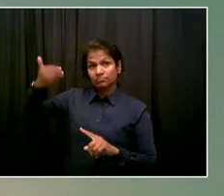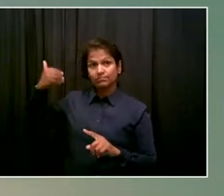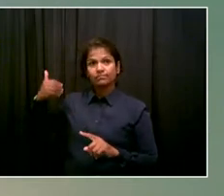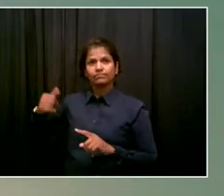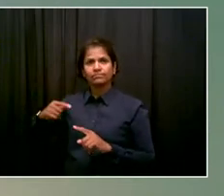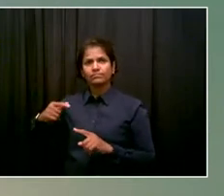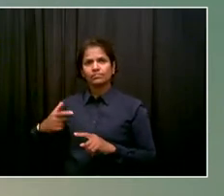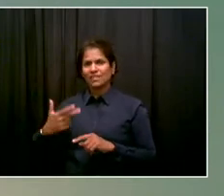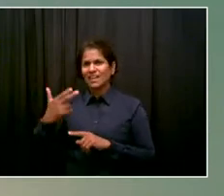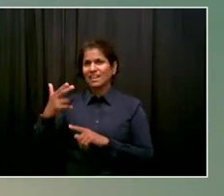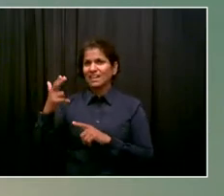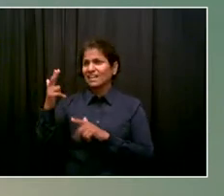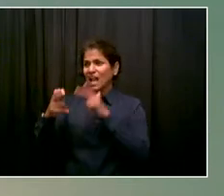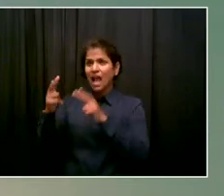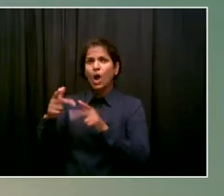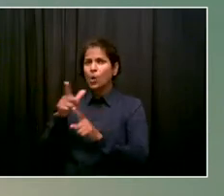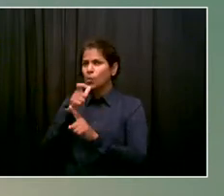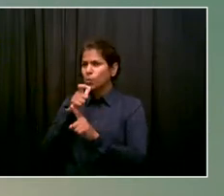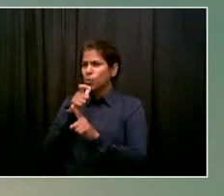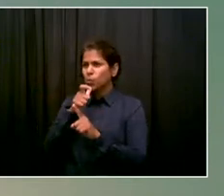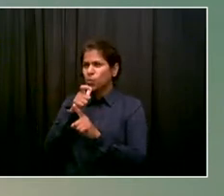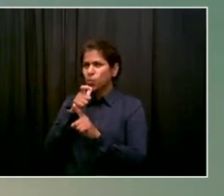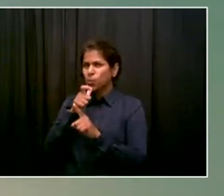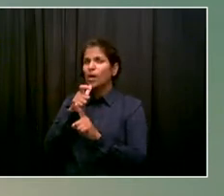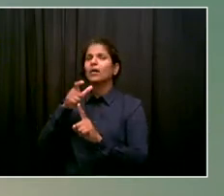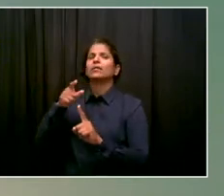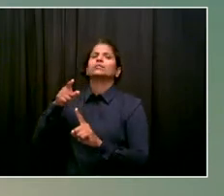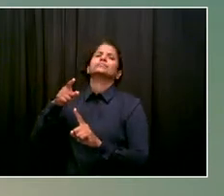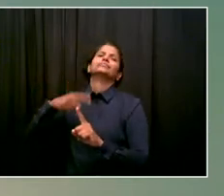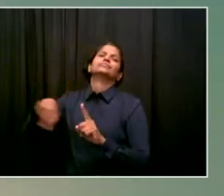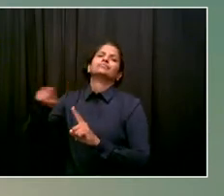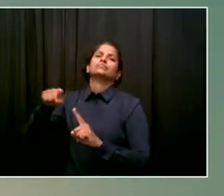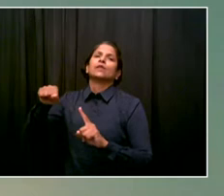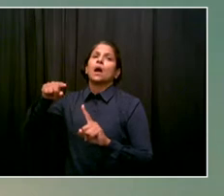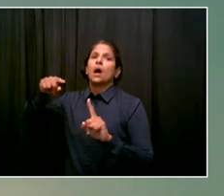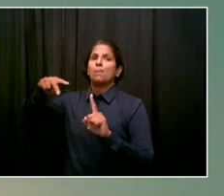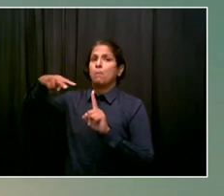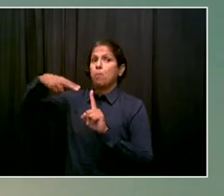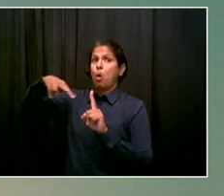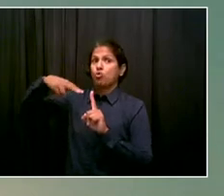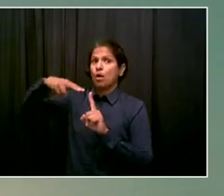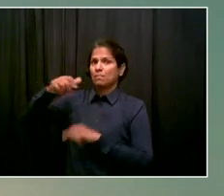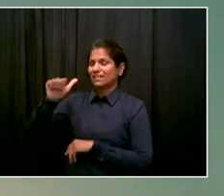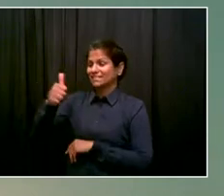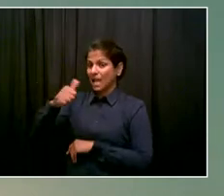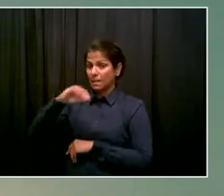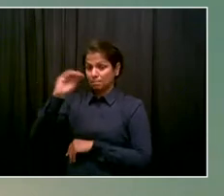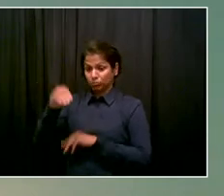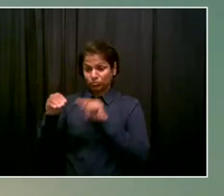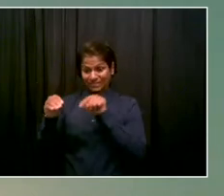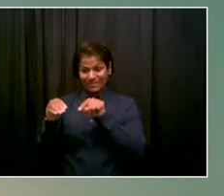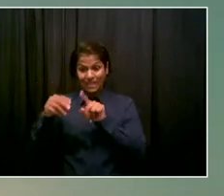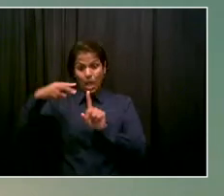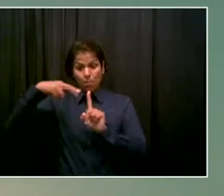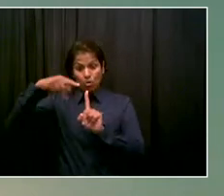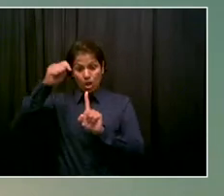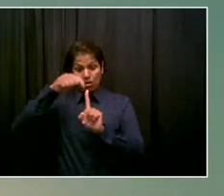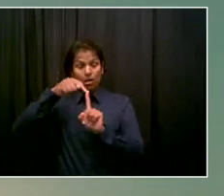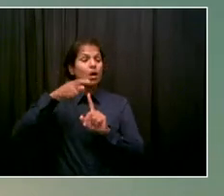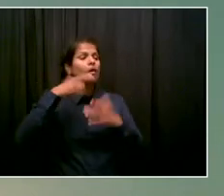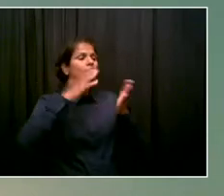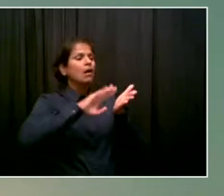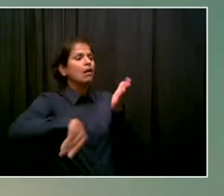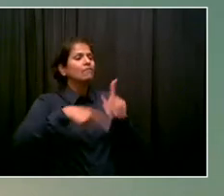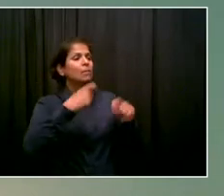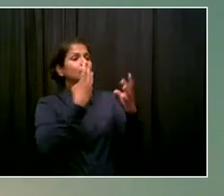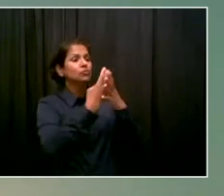And we don't see necessary signs on that. It is slowing down. And there are all the indicators, as the mayor indicated, that parolees are involved in